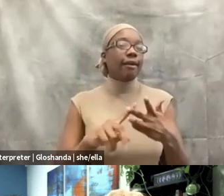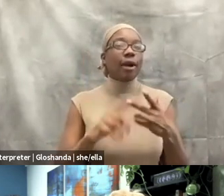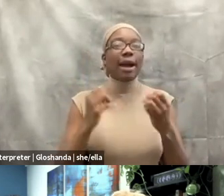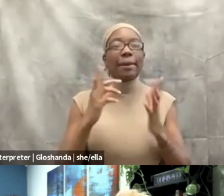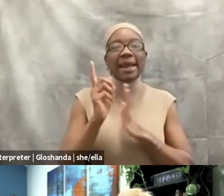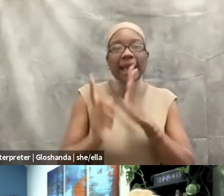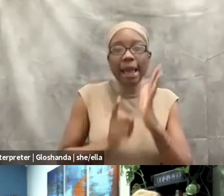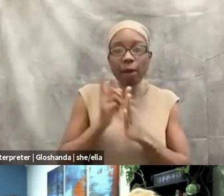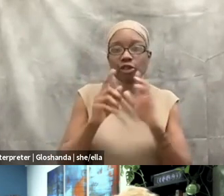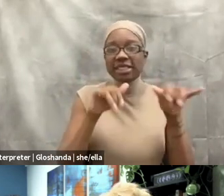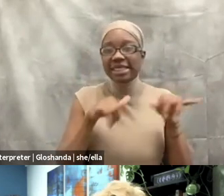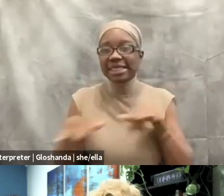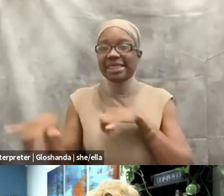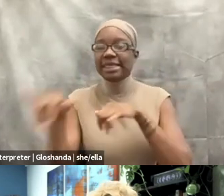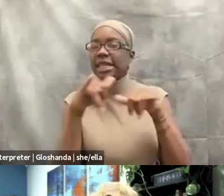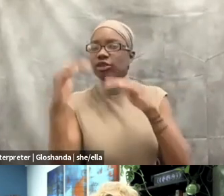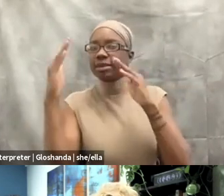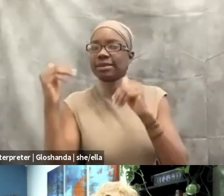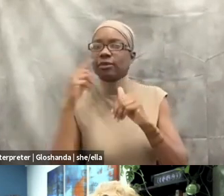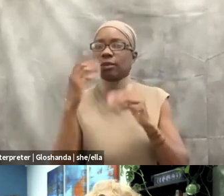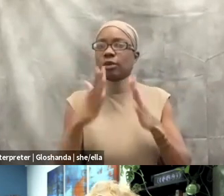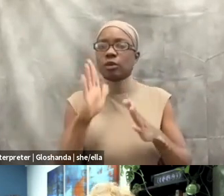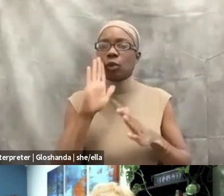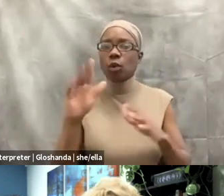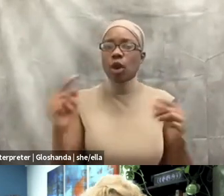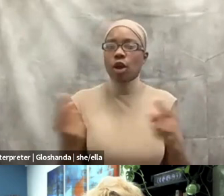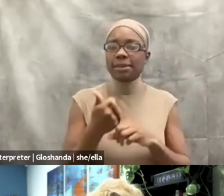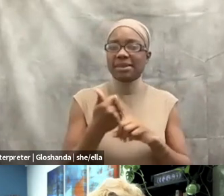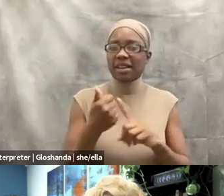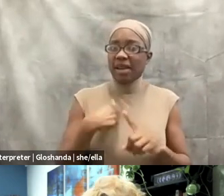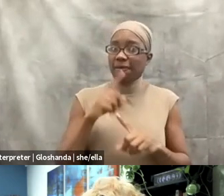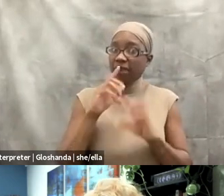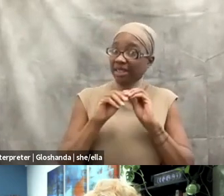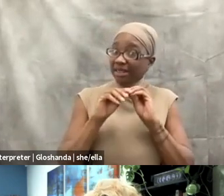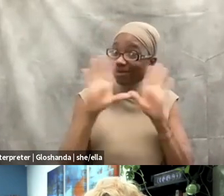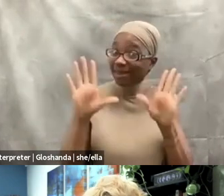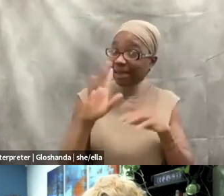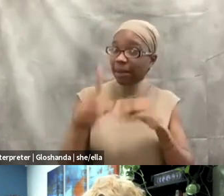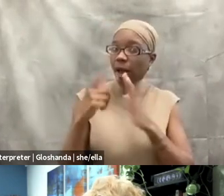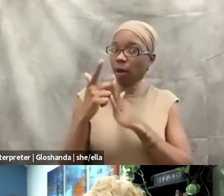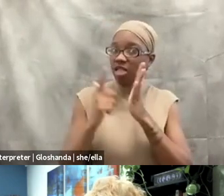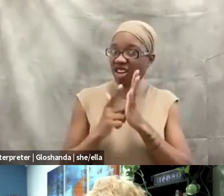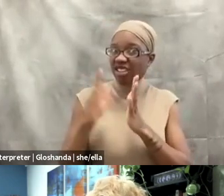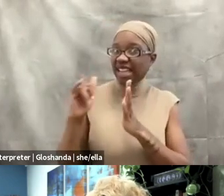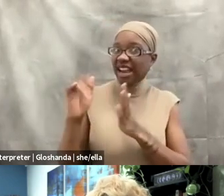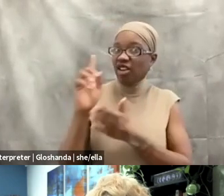um, is going to harm themselves or someone else. So being really, really explicit about laws that are designed to be vague, um, in